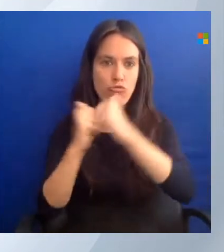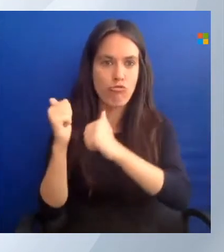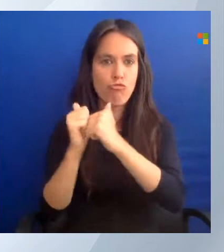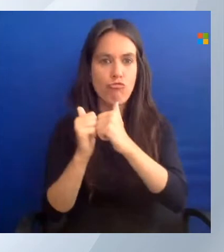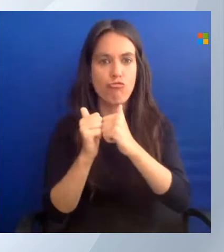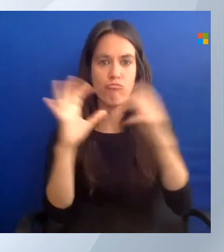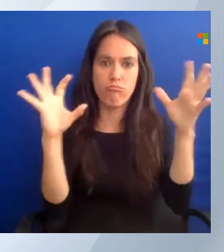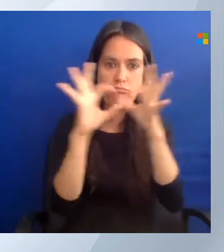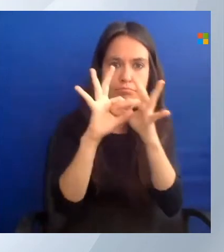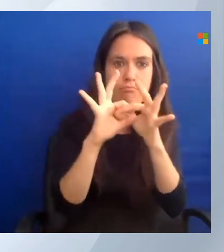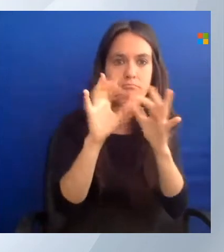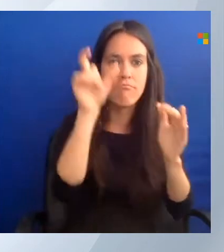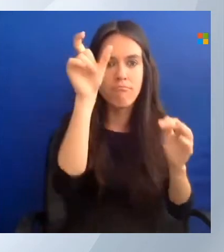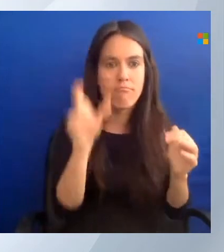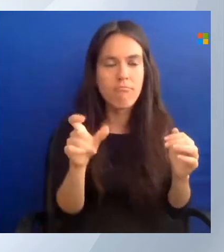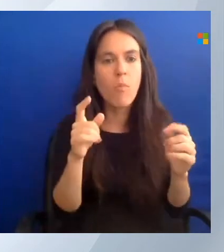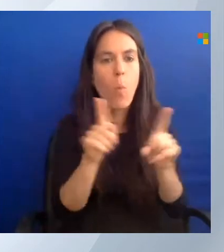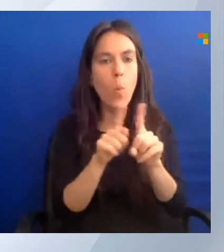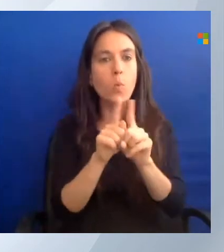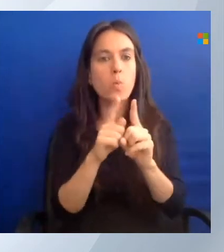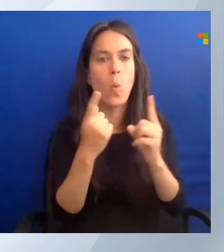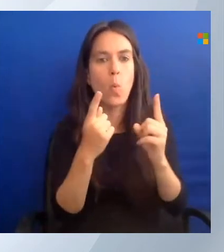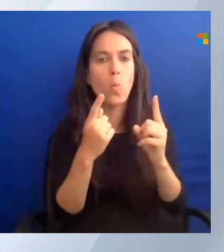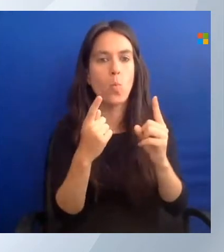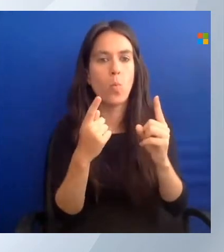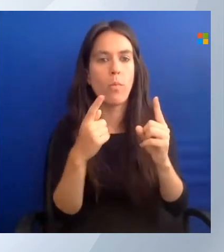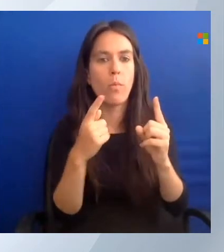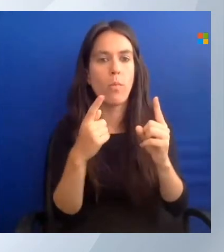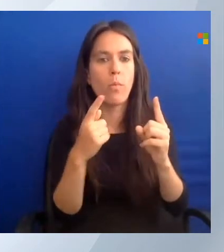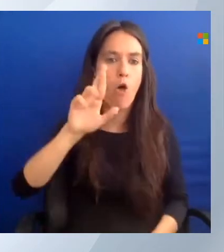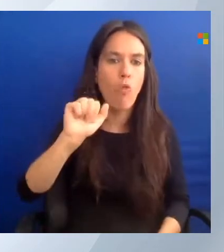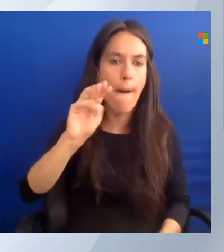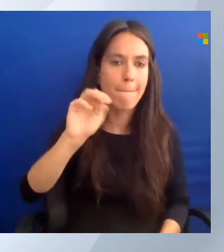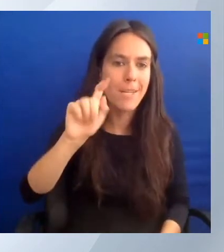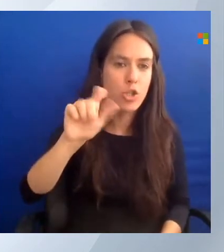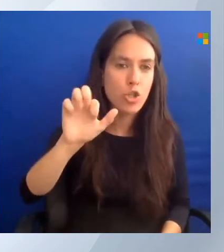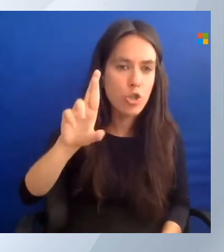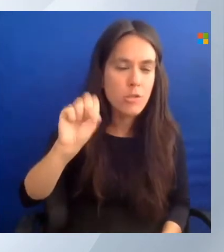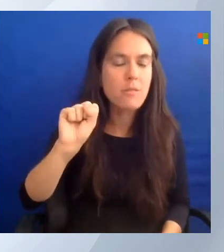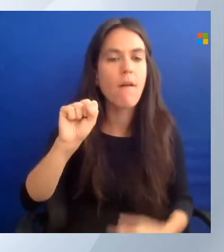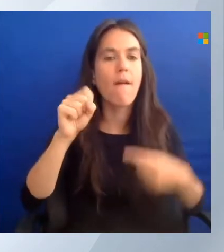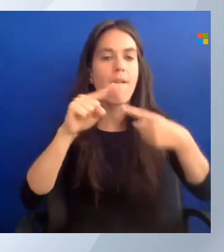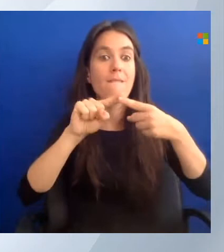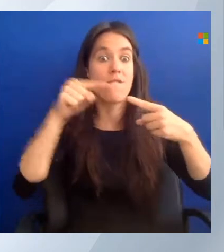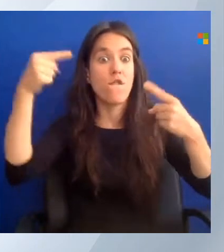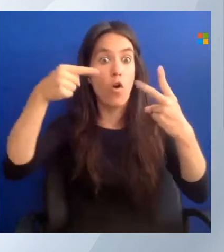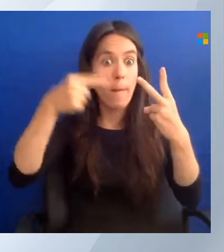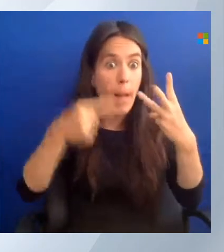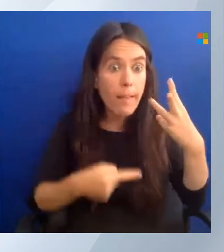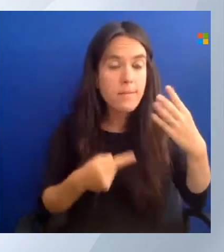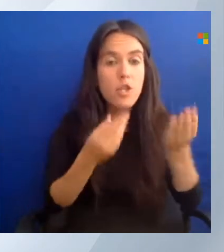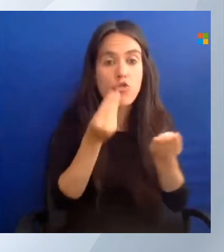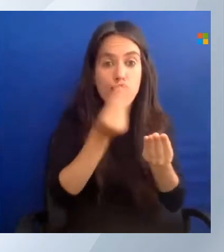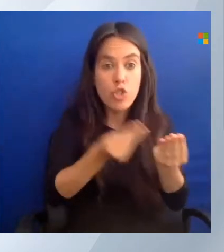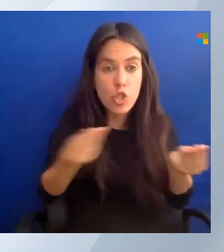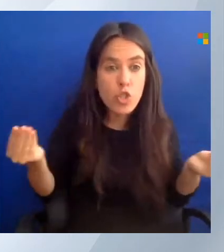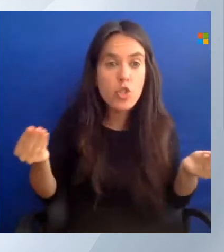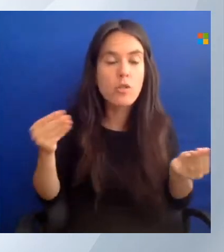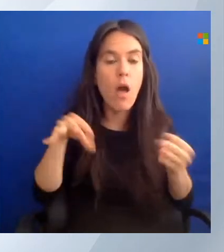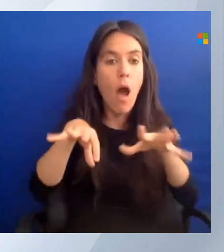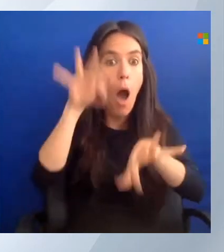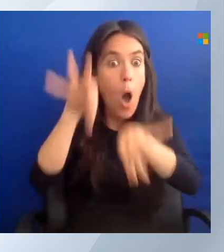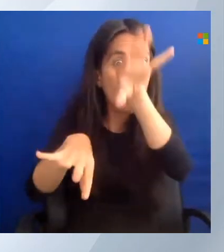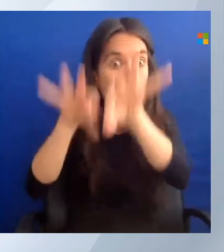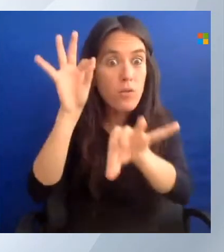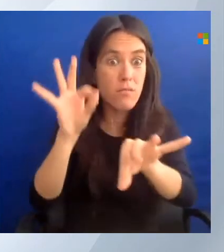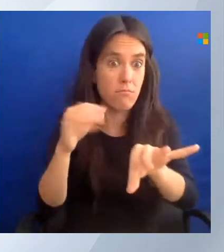parts are the parameters, variables, resources, and outputs. Of those, the resources are the ones where you